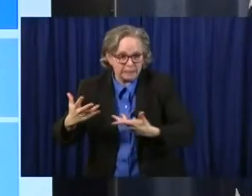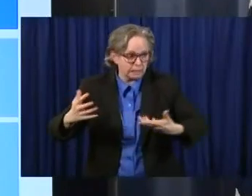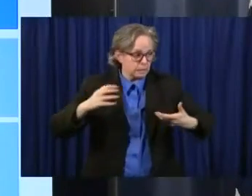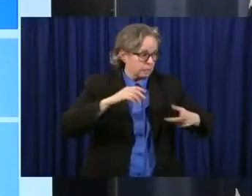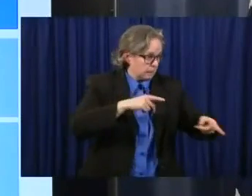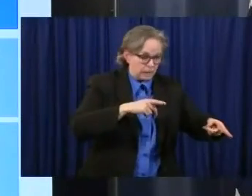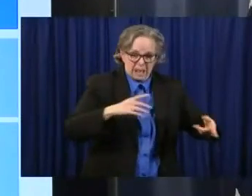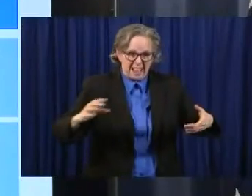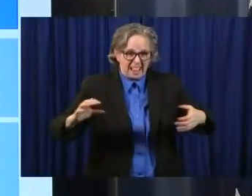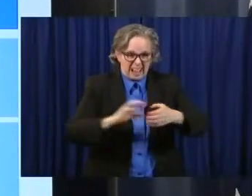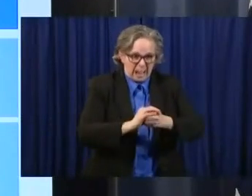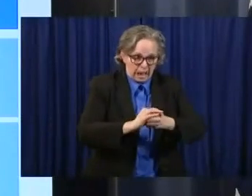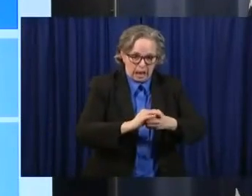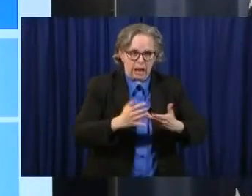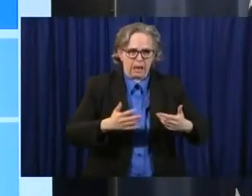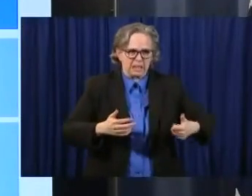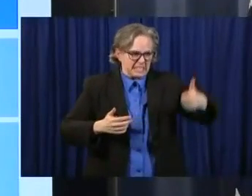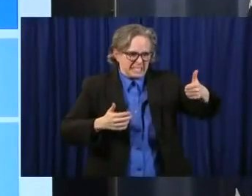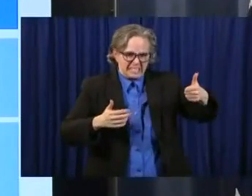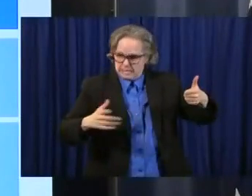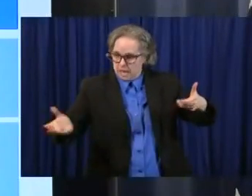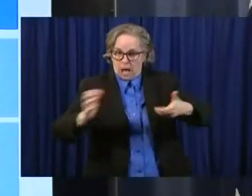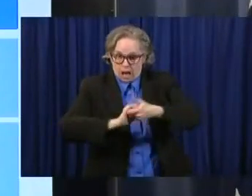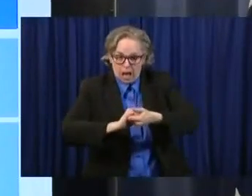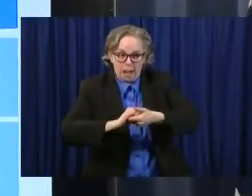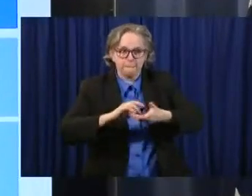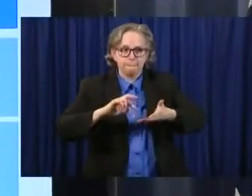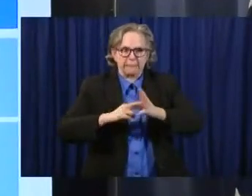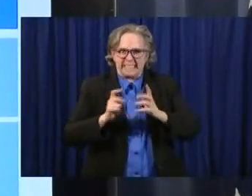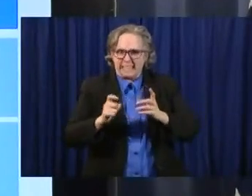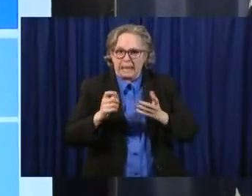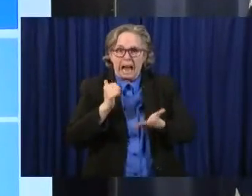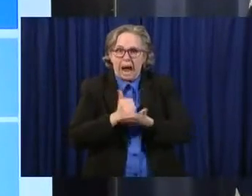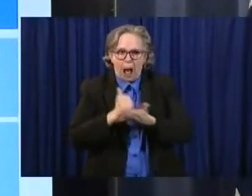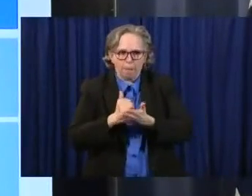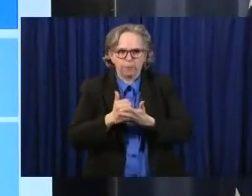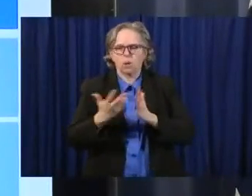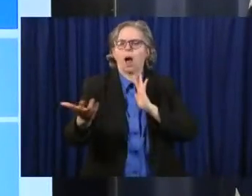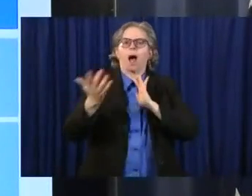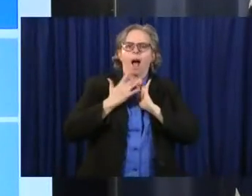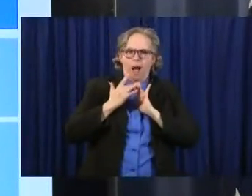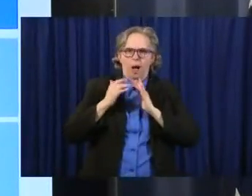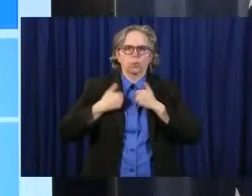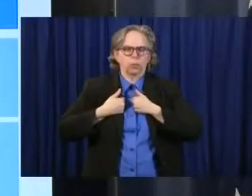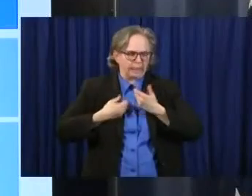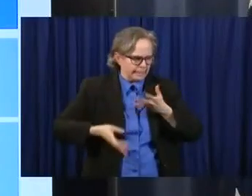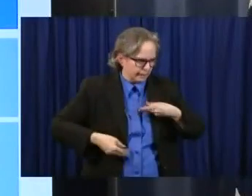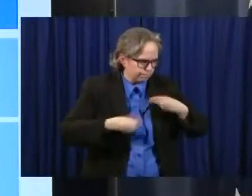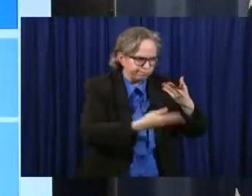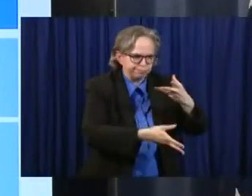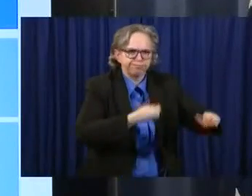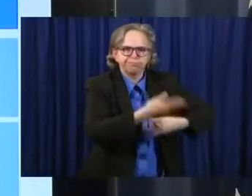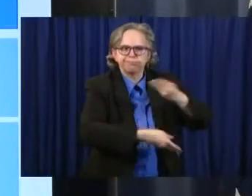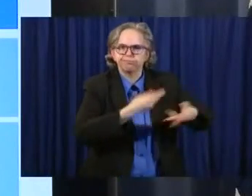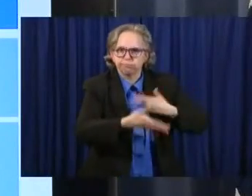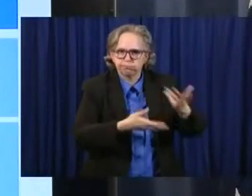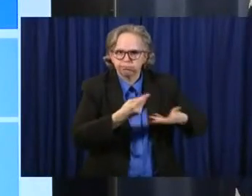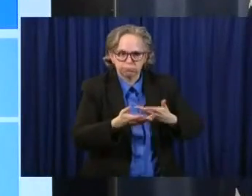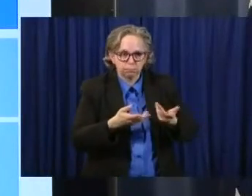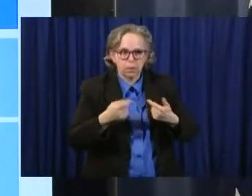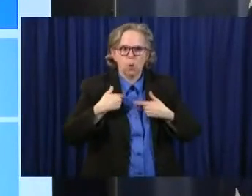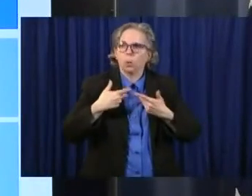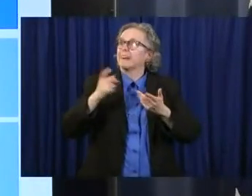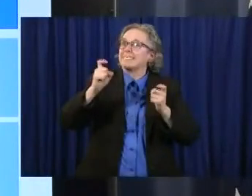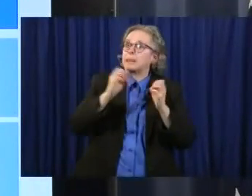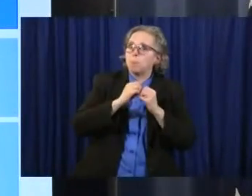try to problem solve. And if they need extra help, they'll reach out to us. We'll reach out to the CDC if we need more. And that's sort of how our health system